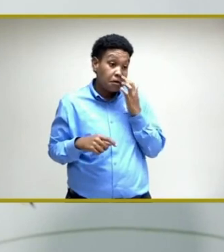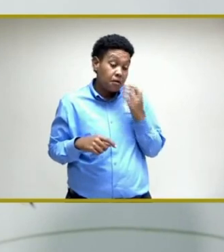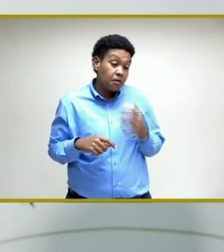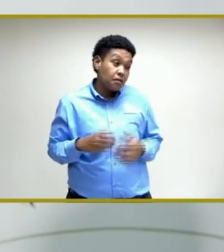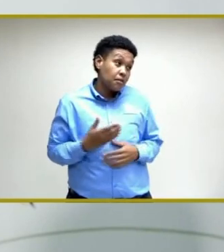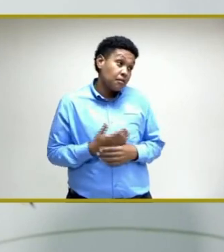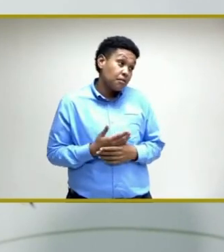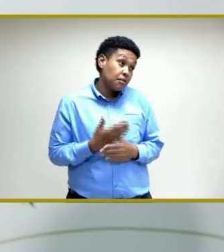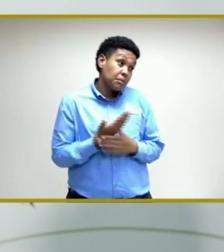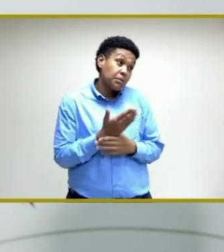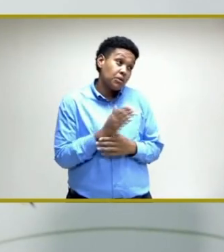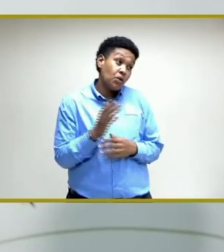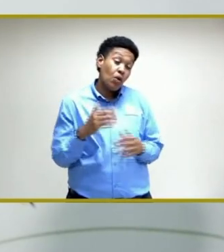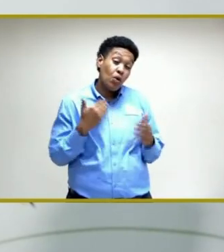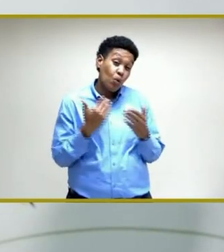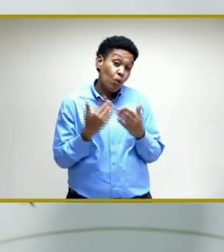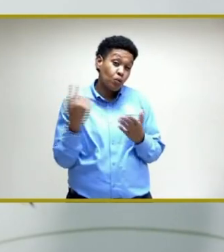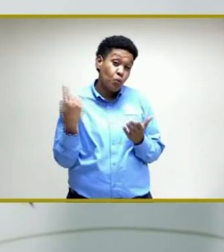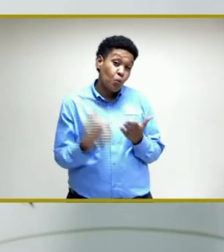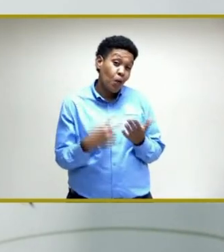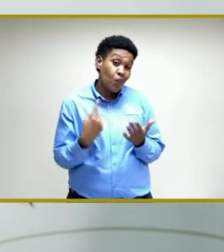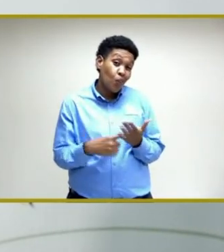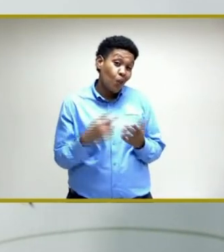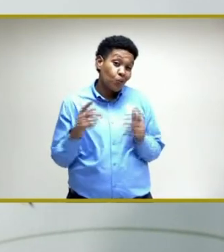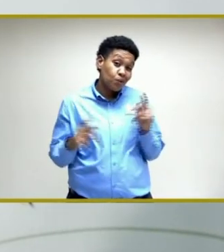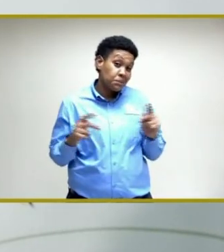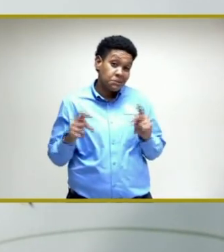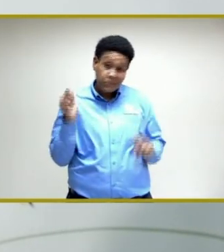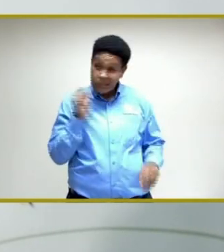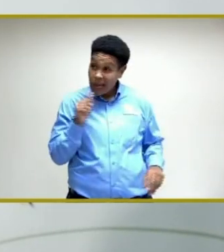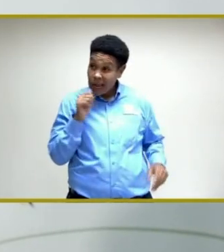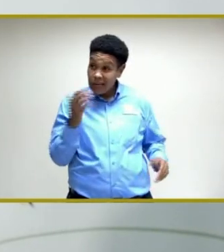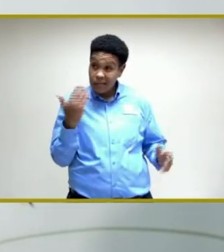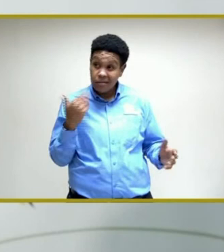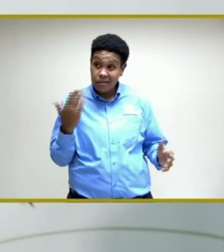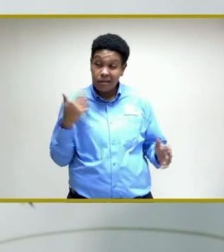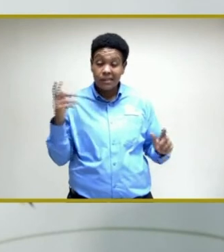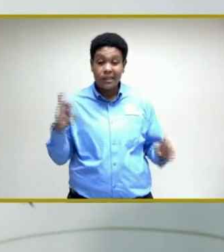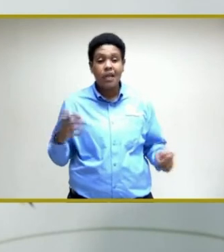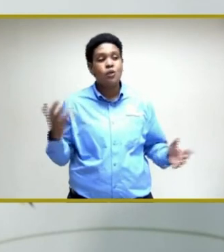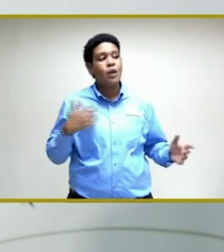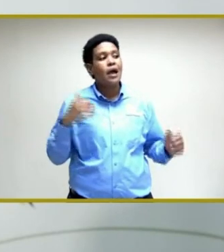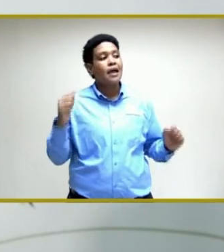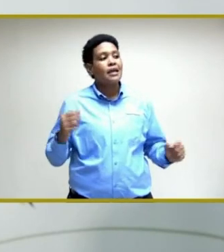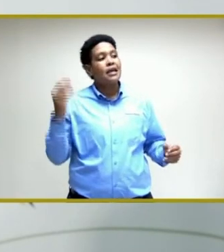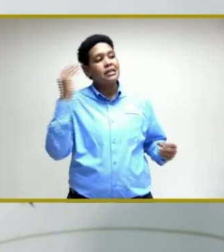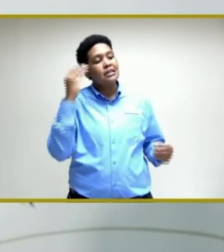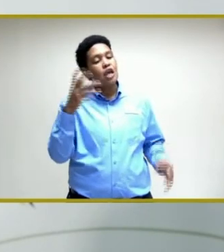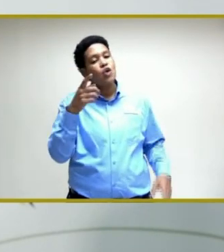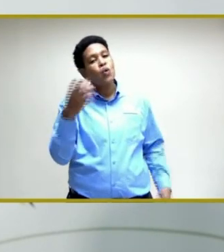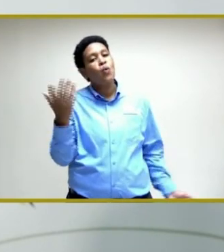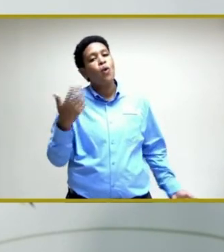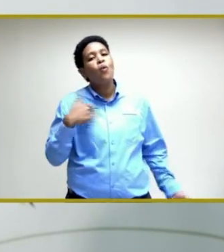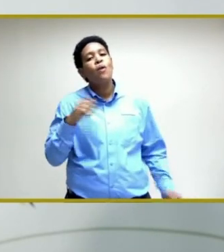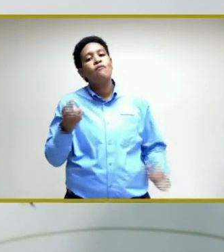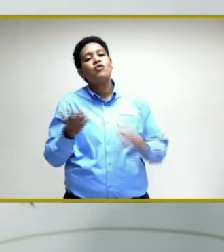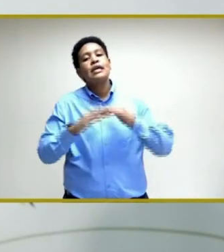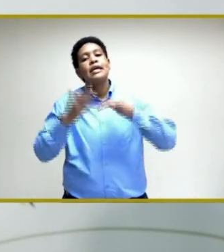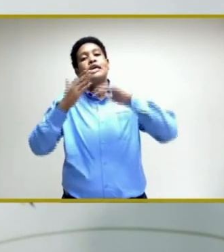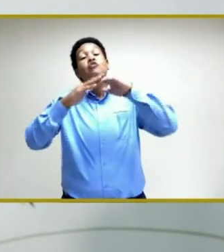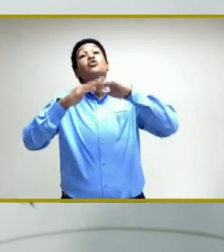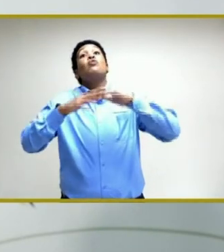close to 1,000 tests per day. What I can say to you is that we have increased